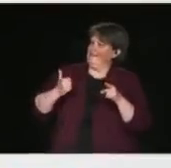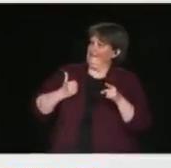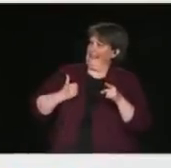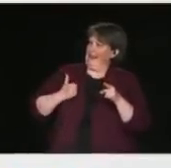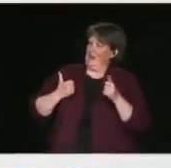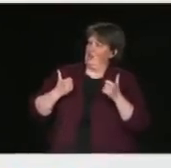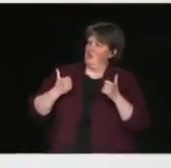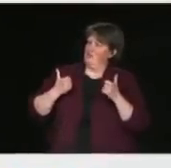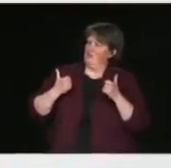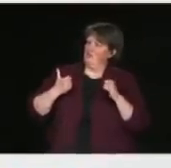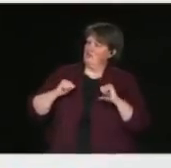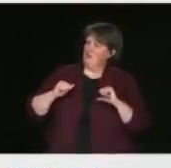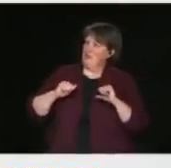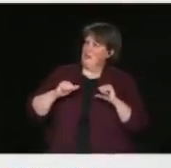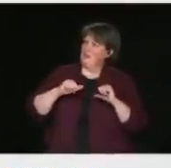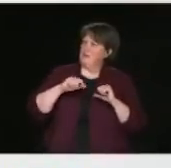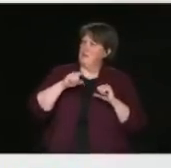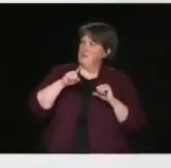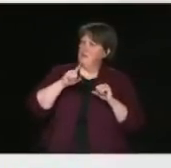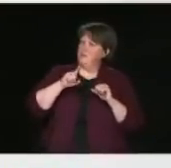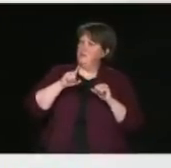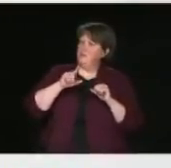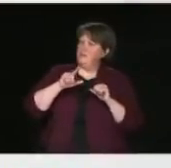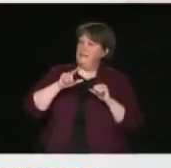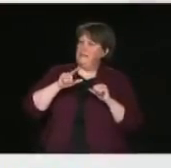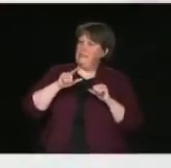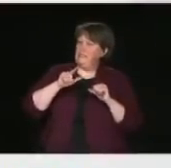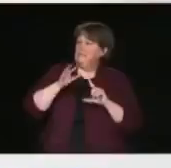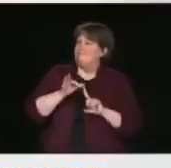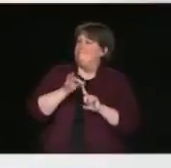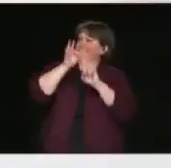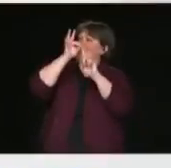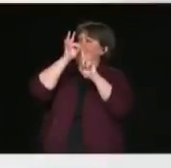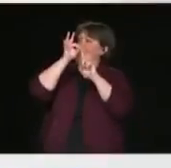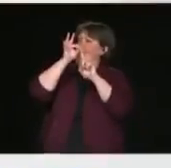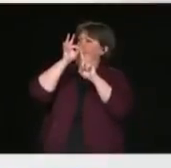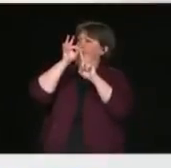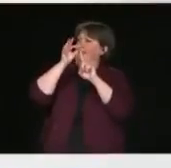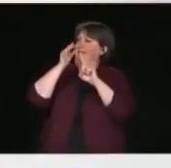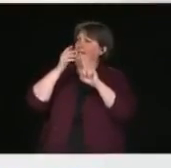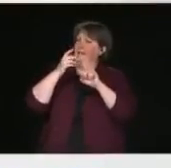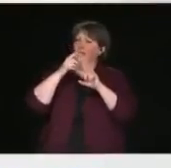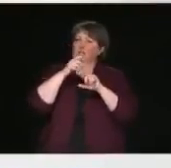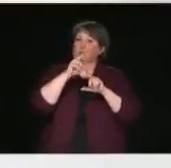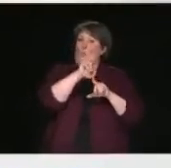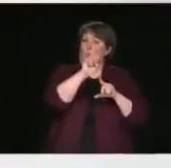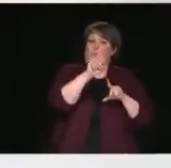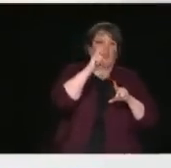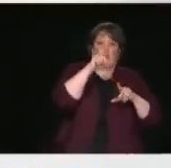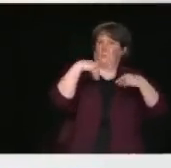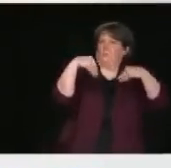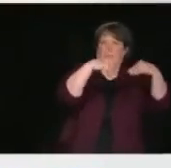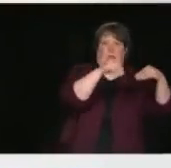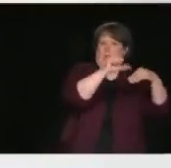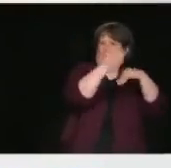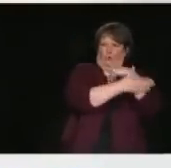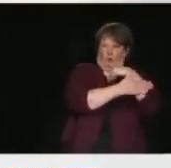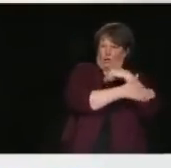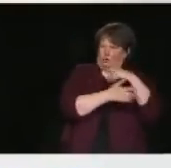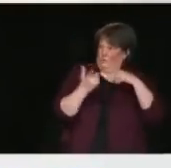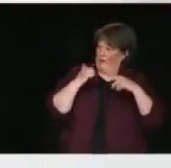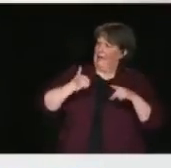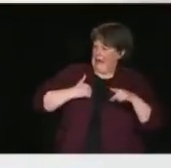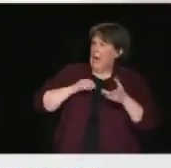preventing the export of PPE. I'm wondering if you can confirm that and expand on what exactly these productive